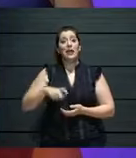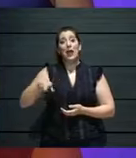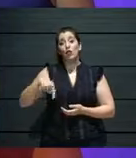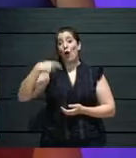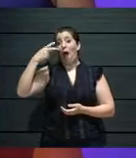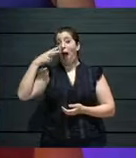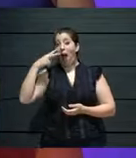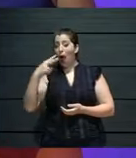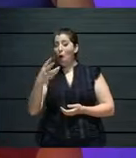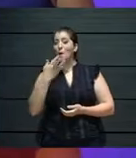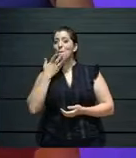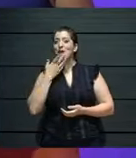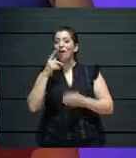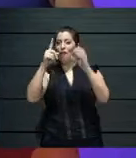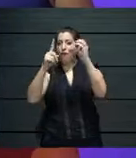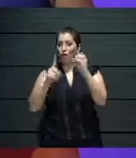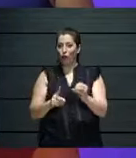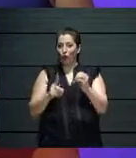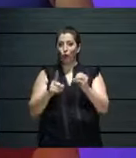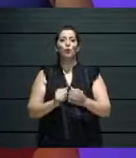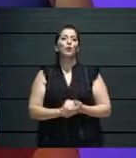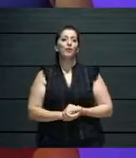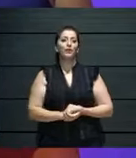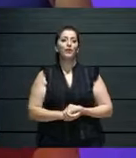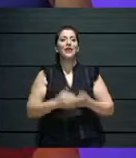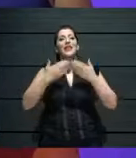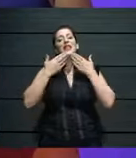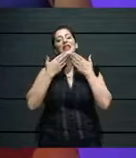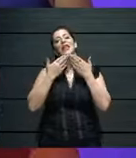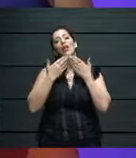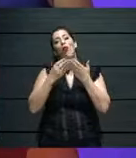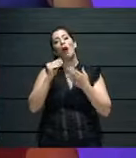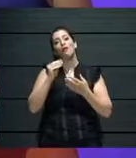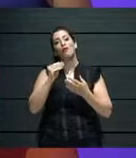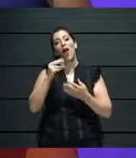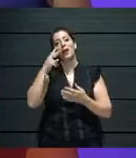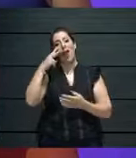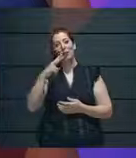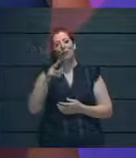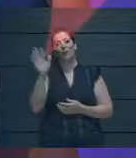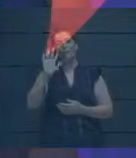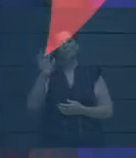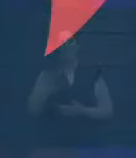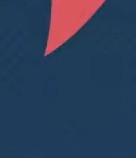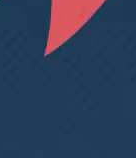the ACM Hangout in October. And thank you very much for following and good night.